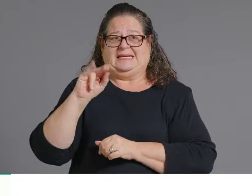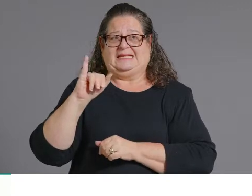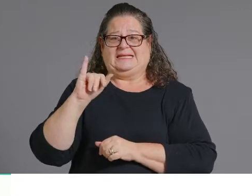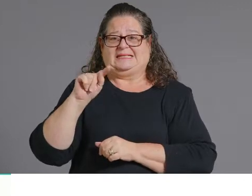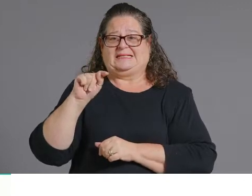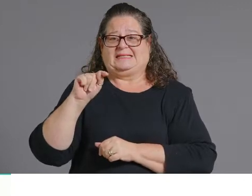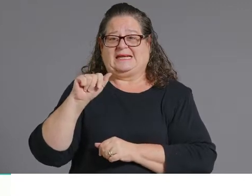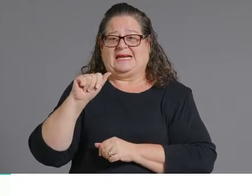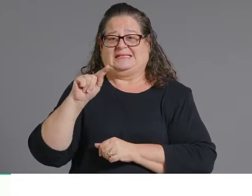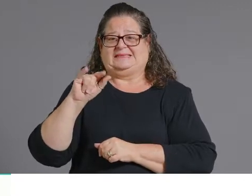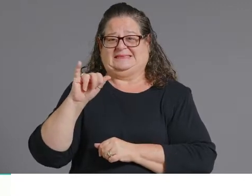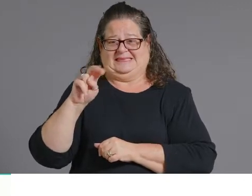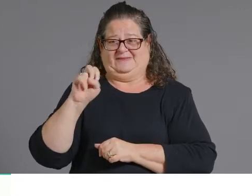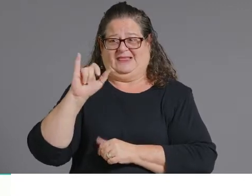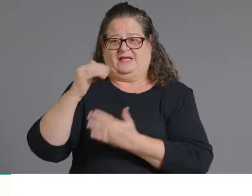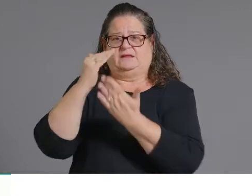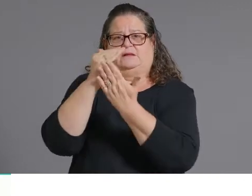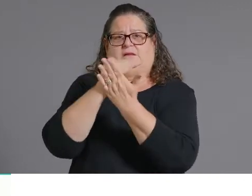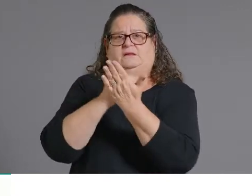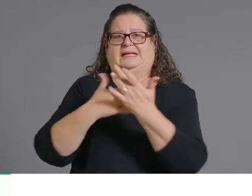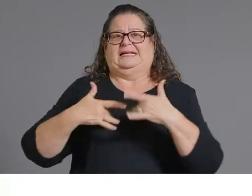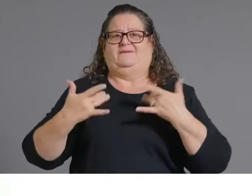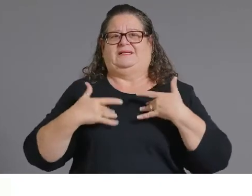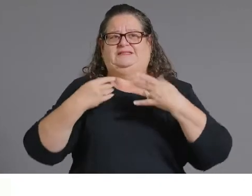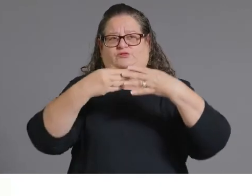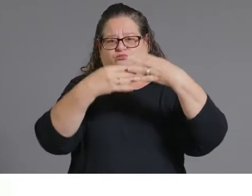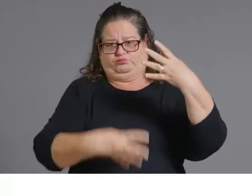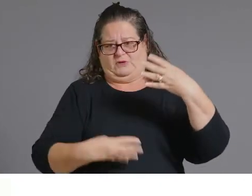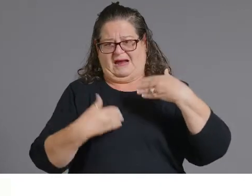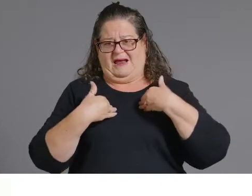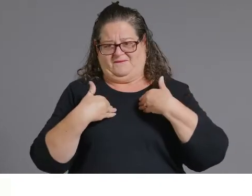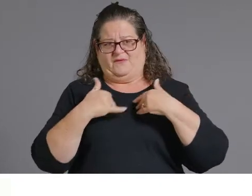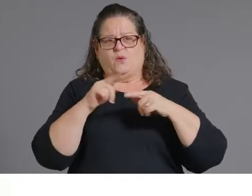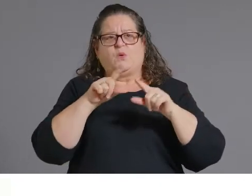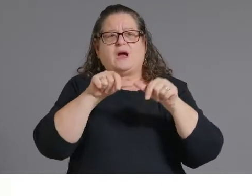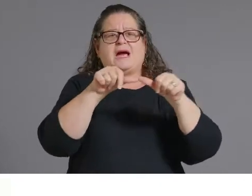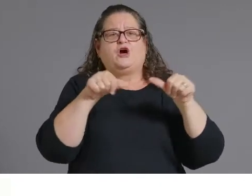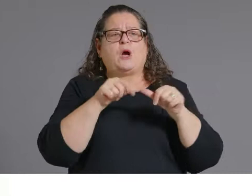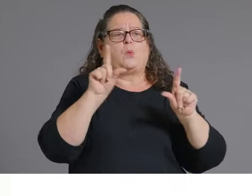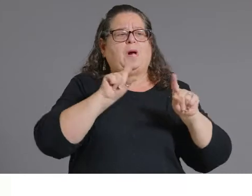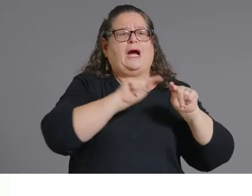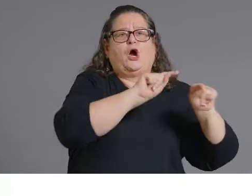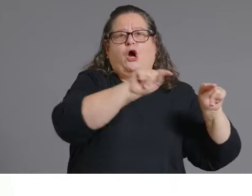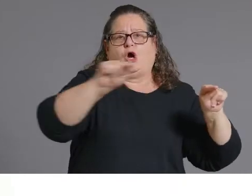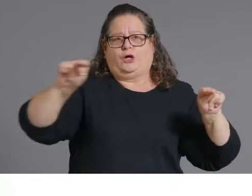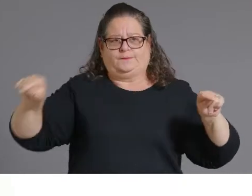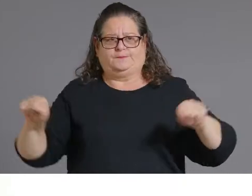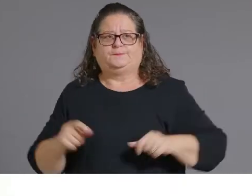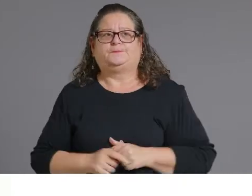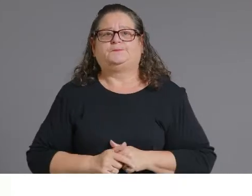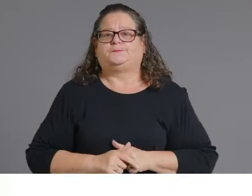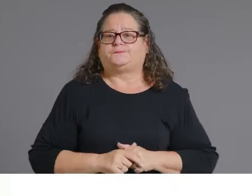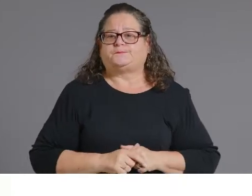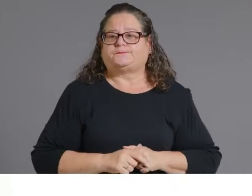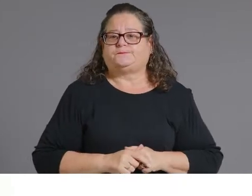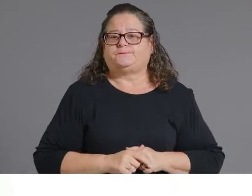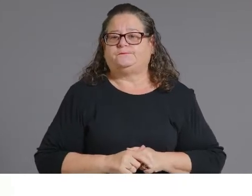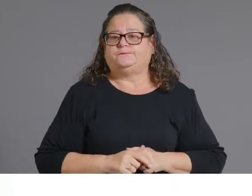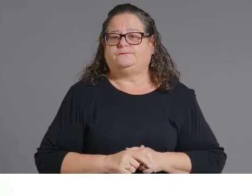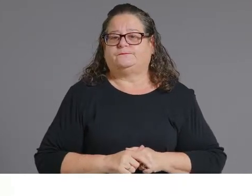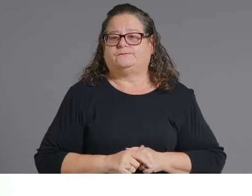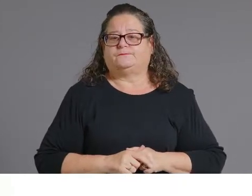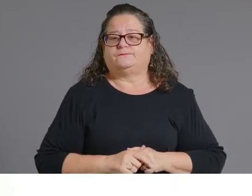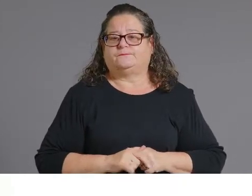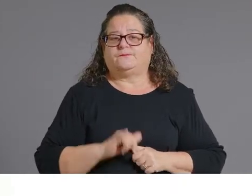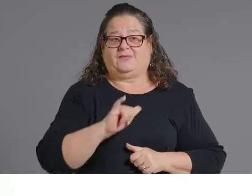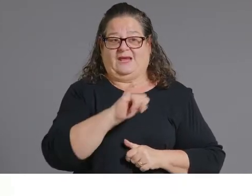in those areas. This is not only a Central Arizona initiative, but there's also community